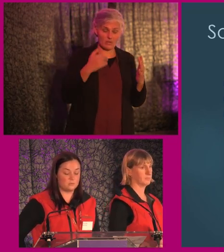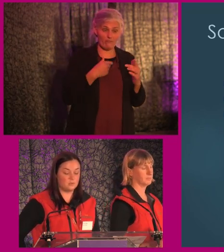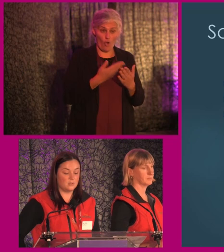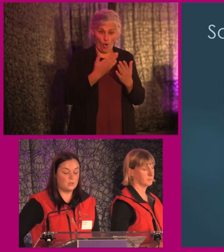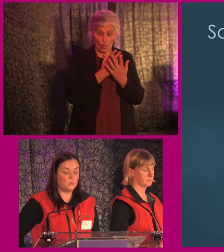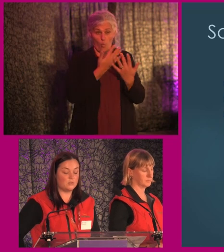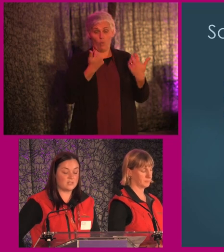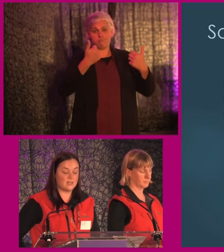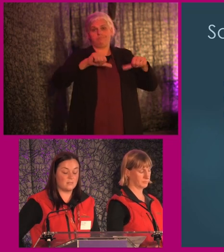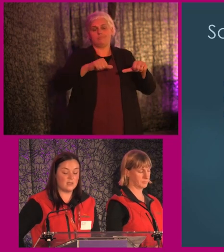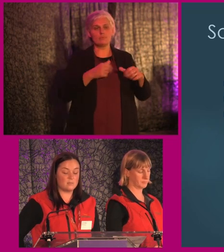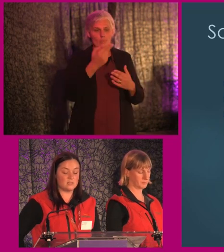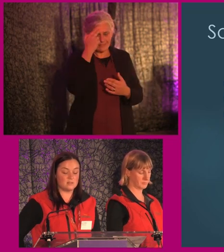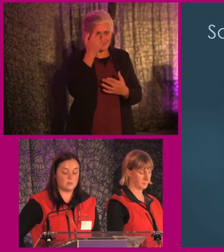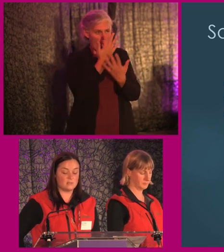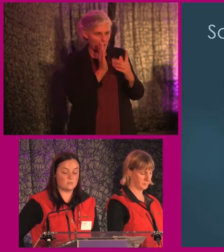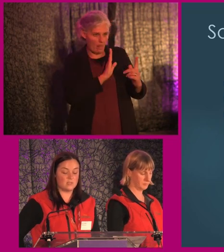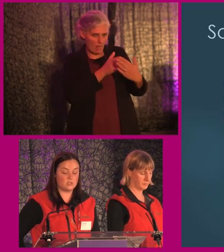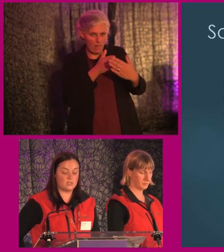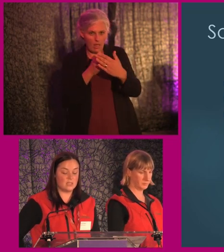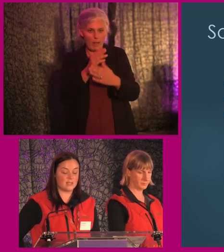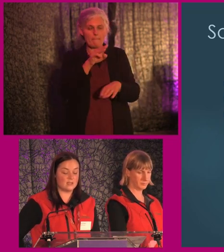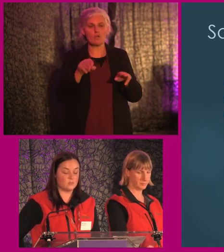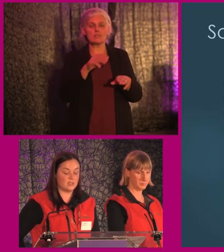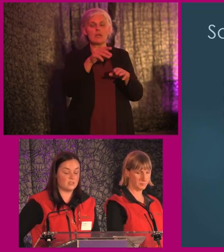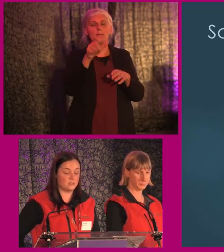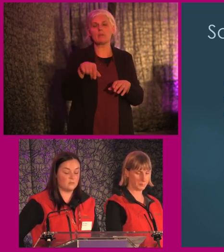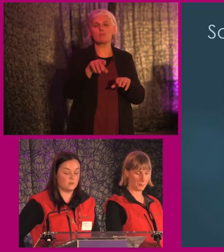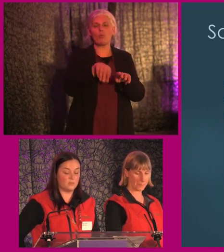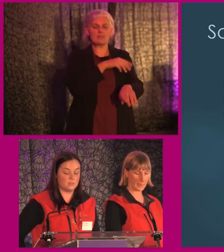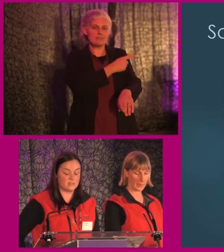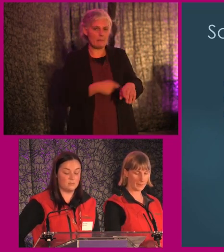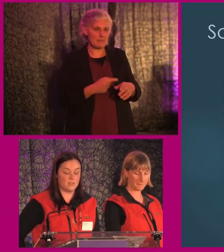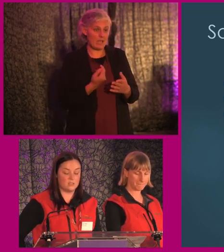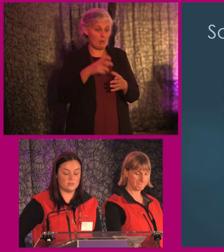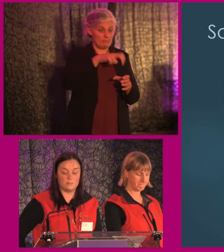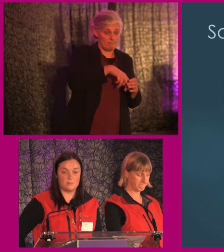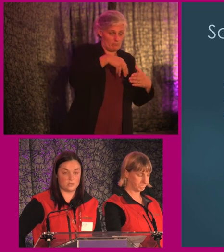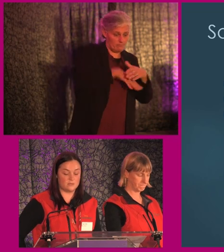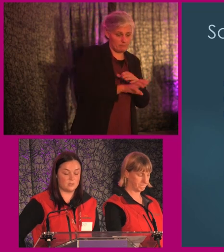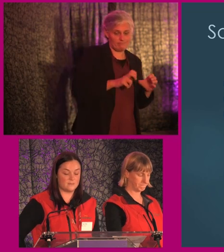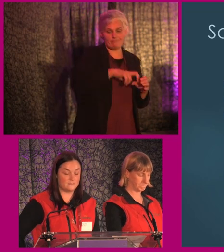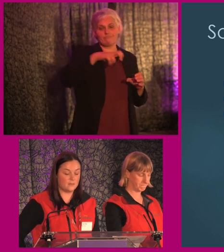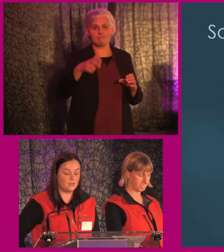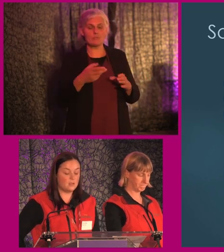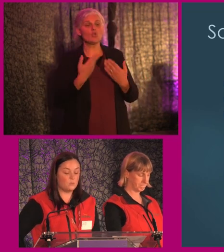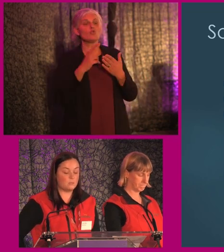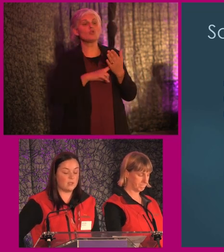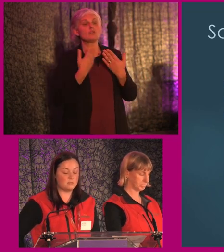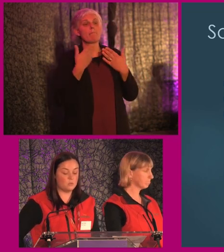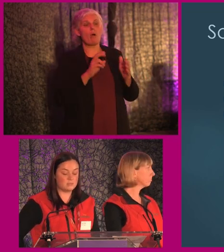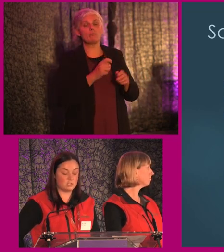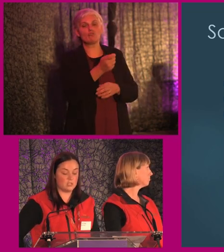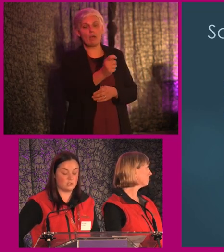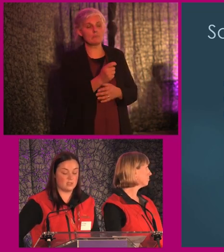both. We understand the many obstacles a person with additional needs has when getting to and from the bus stop and using public transport. We